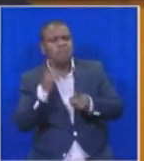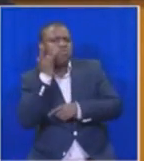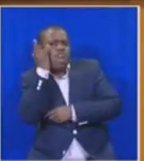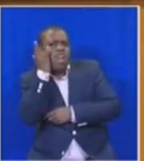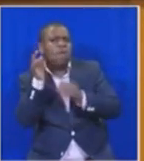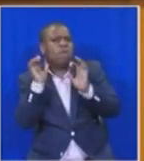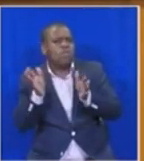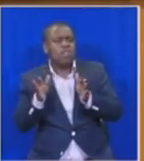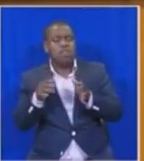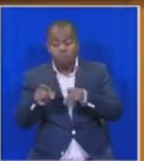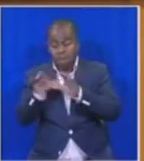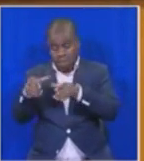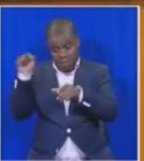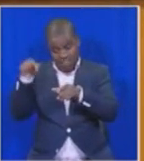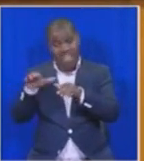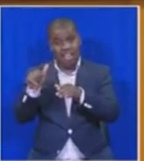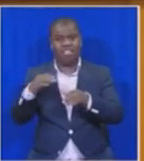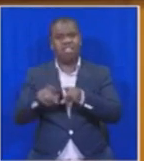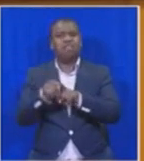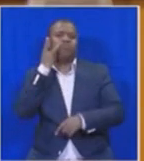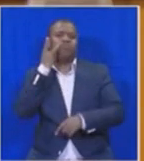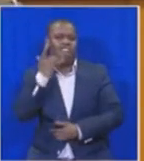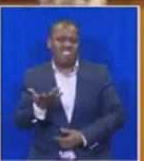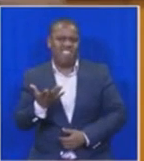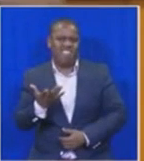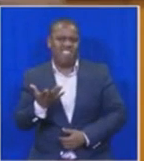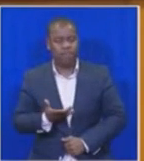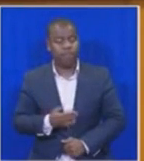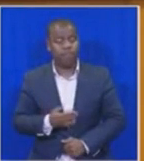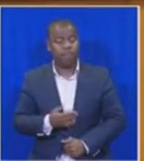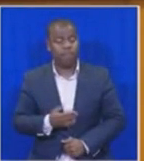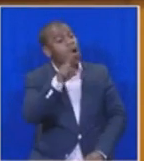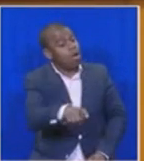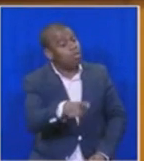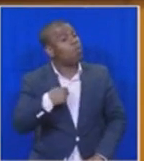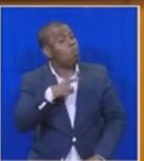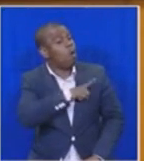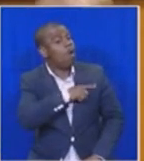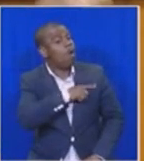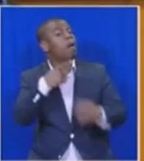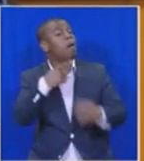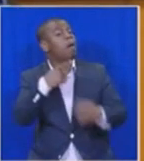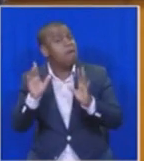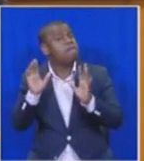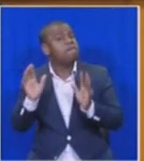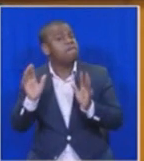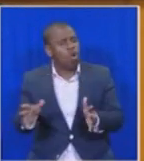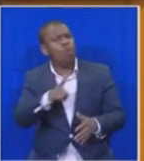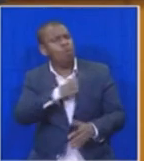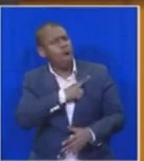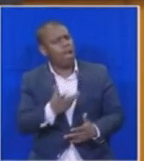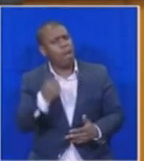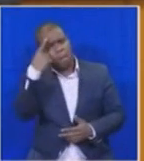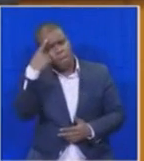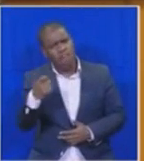to the ruling party. And so I asked the minister, why did you issue the controversial statement? Why did you believe